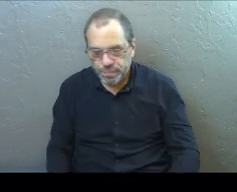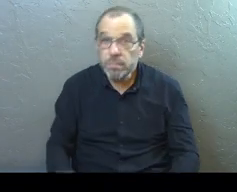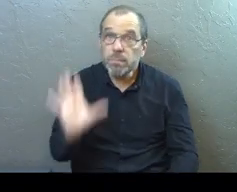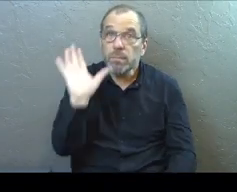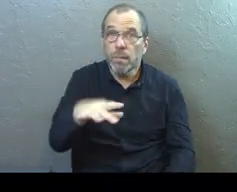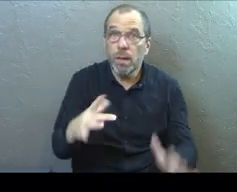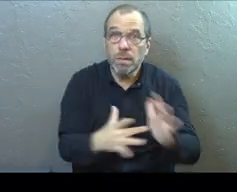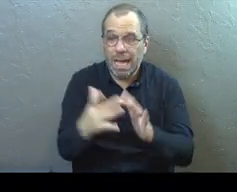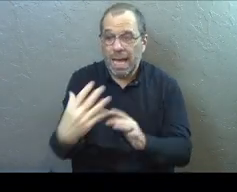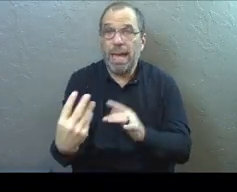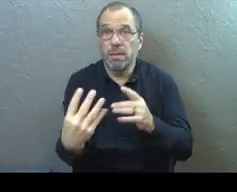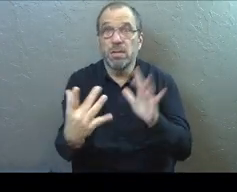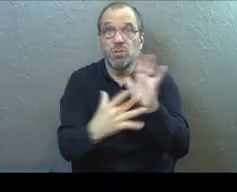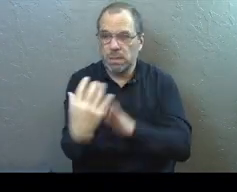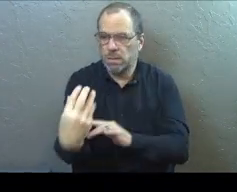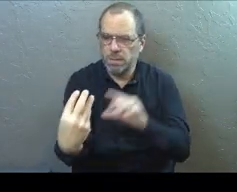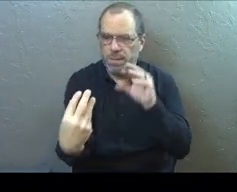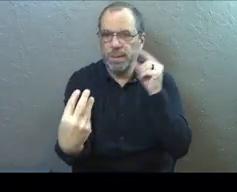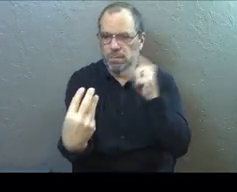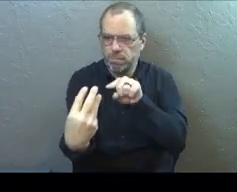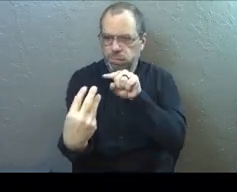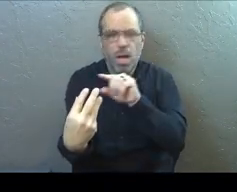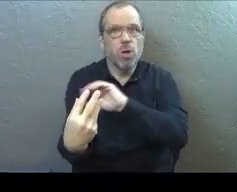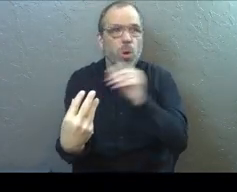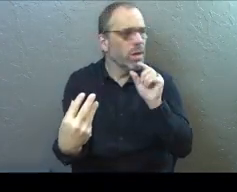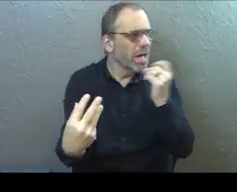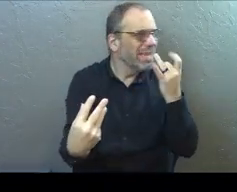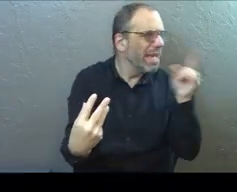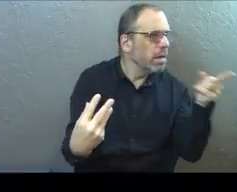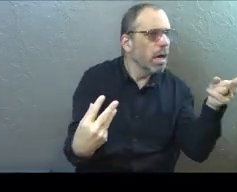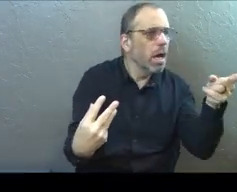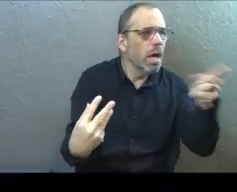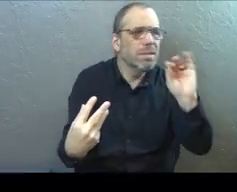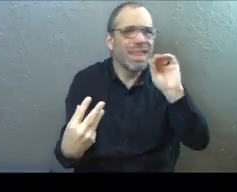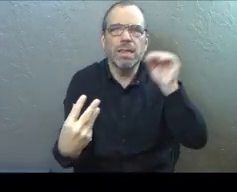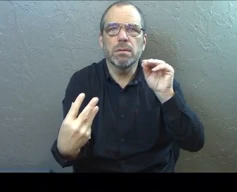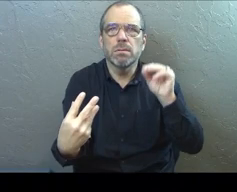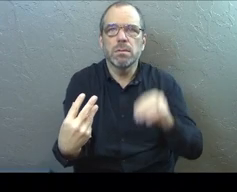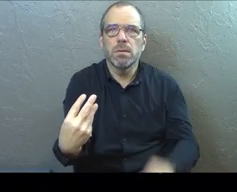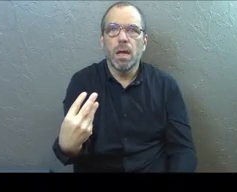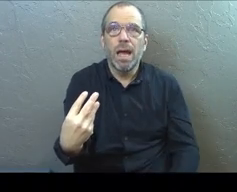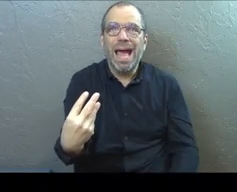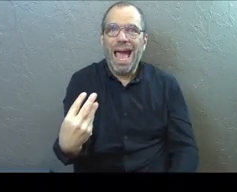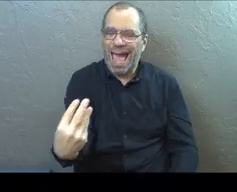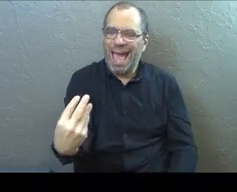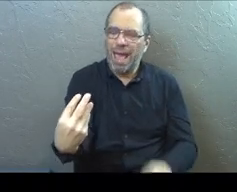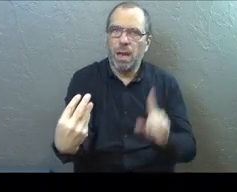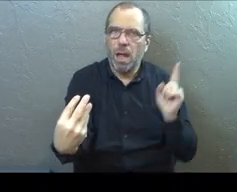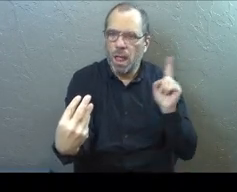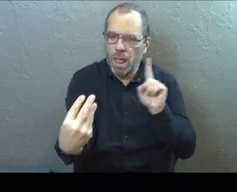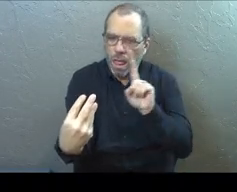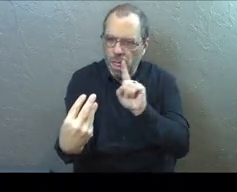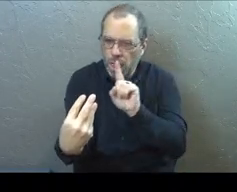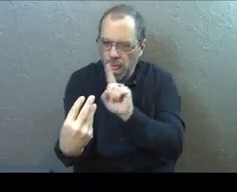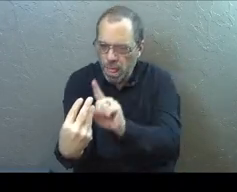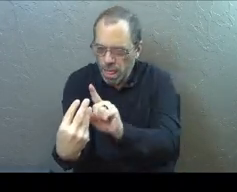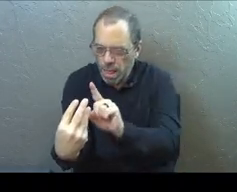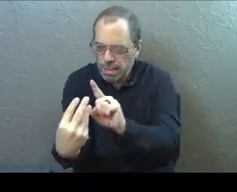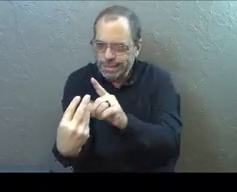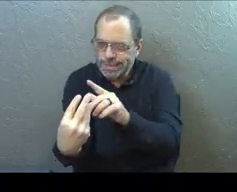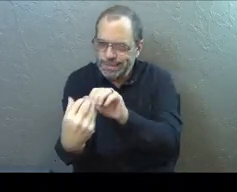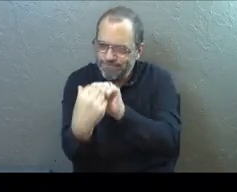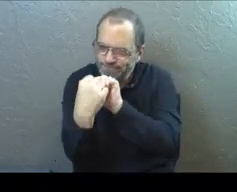Jesus is saying he is the light of the world. There is no other light. And the more that we spend time with him,